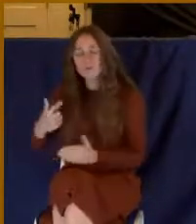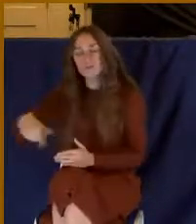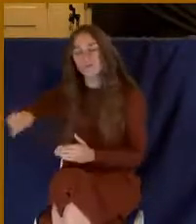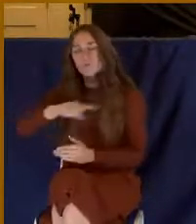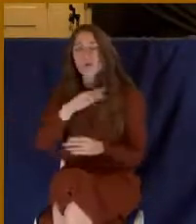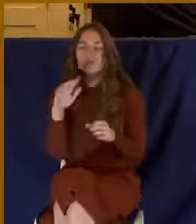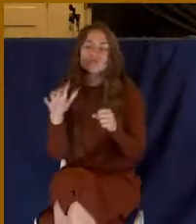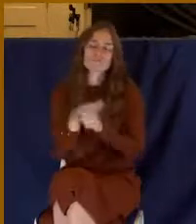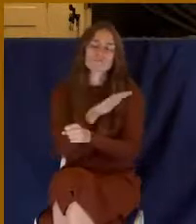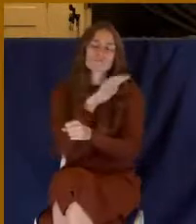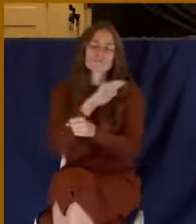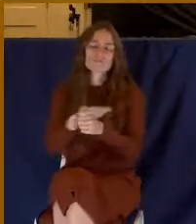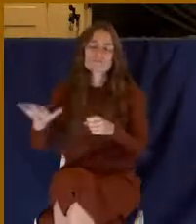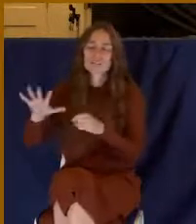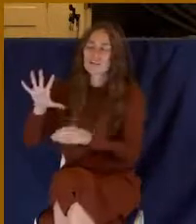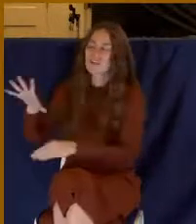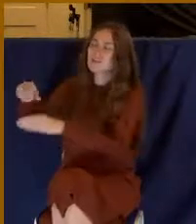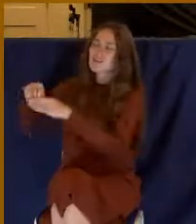him.